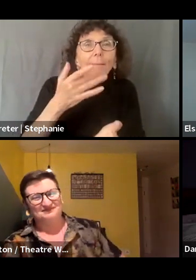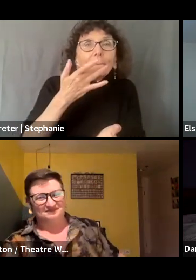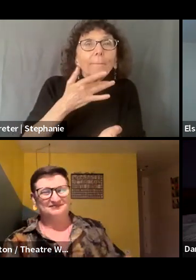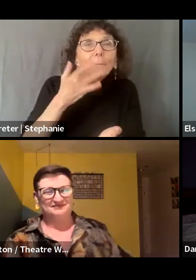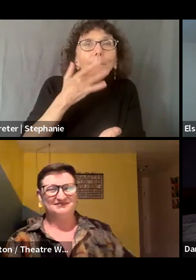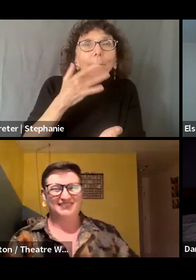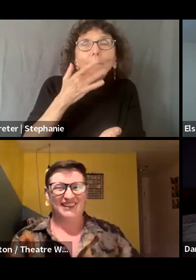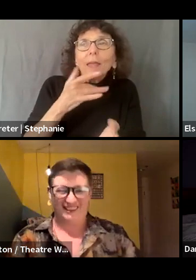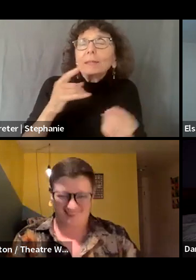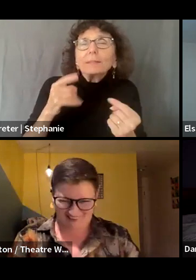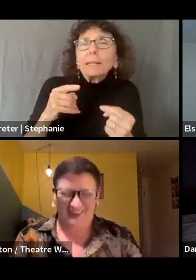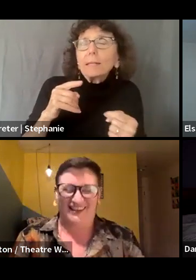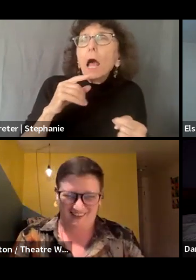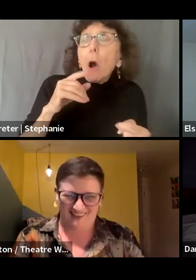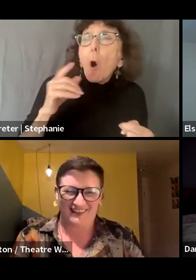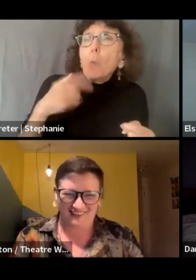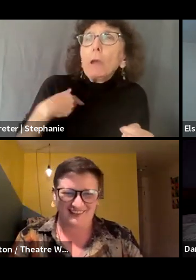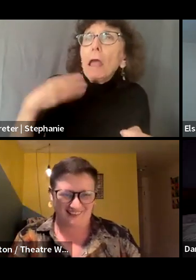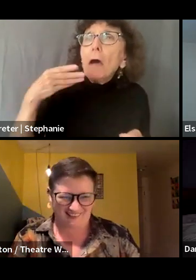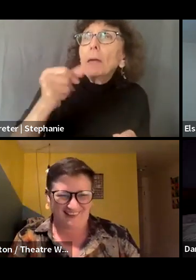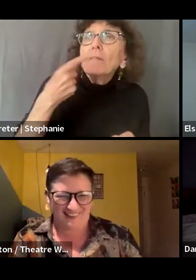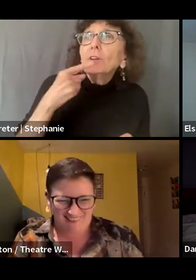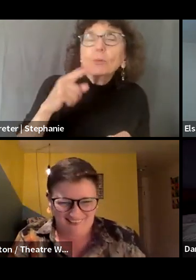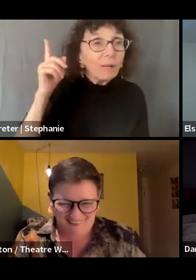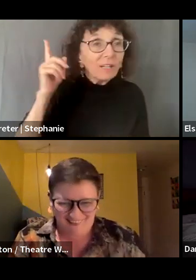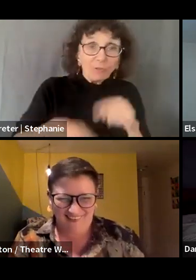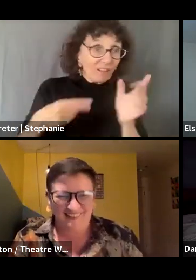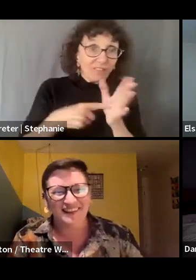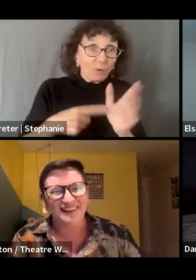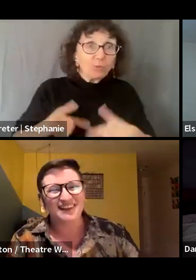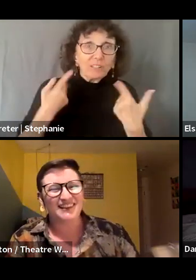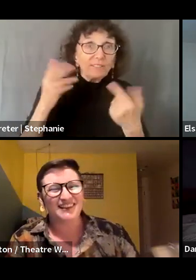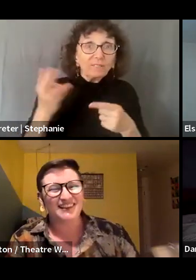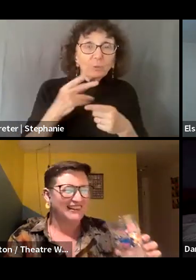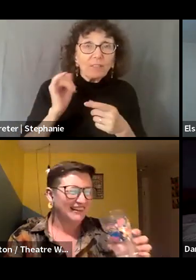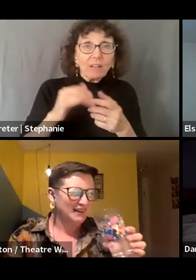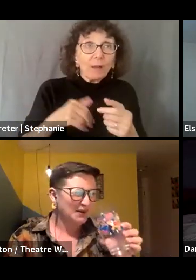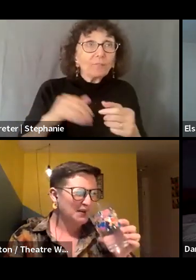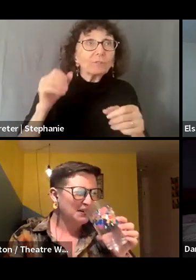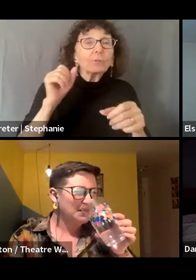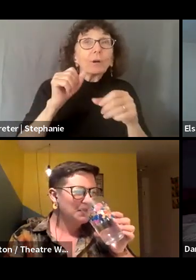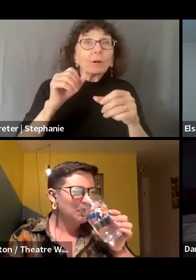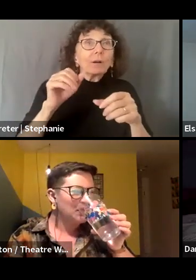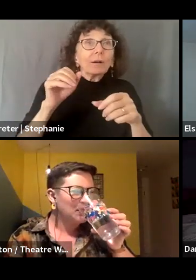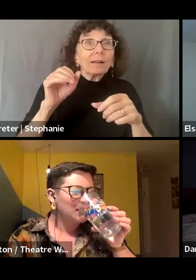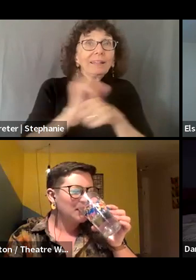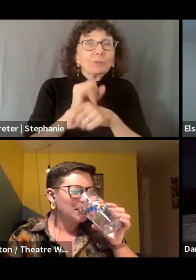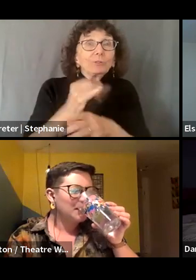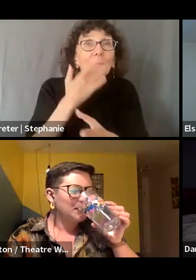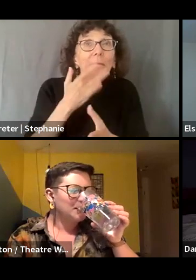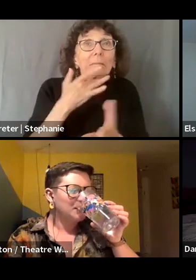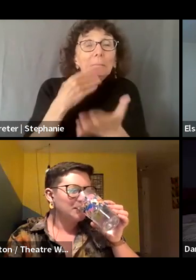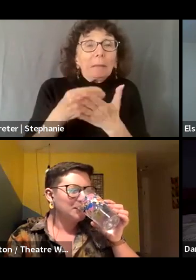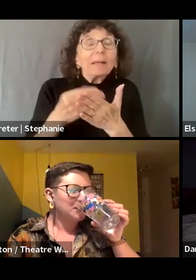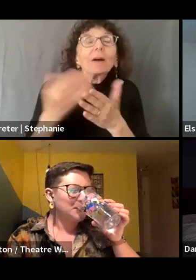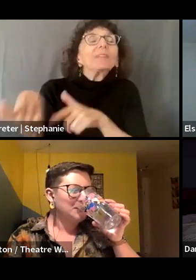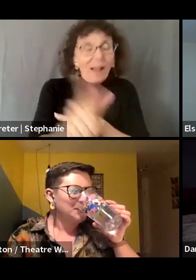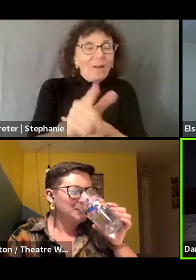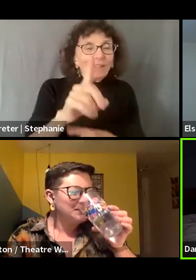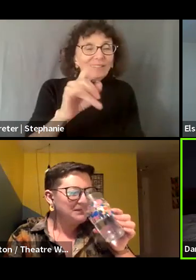not unpaid, but is still not livable. And so still has all those barriers, but I will pass it to Daniel.